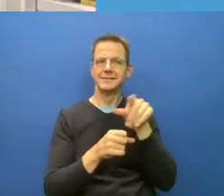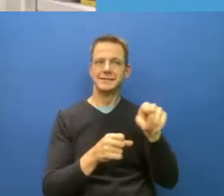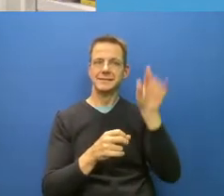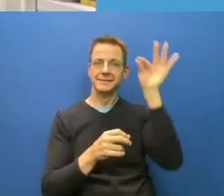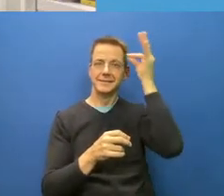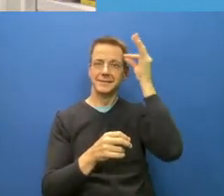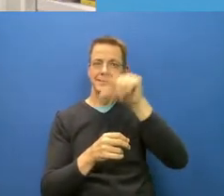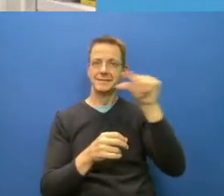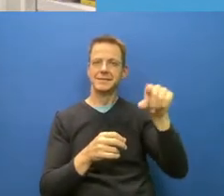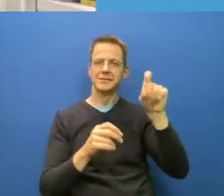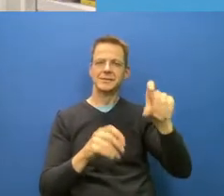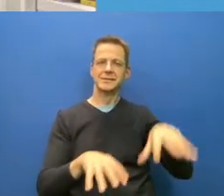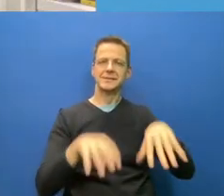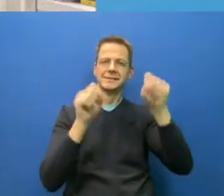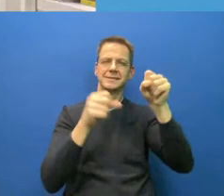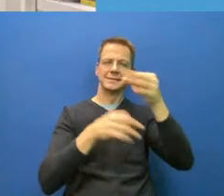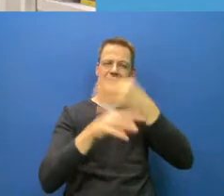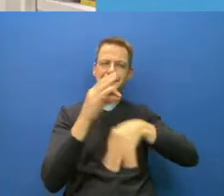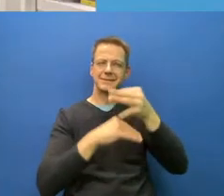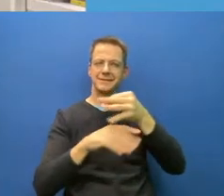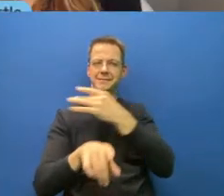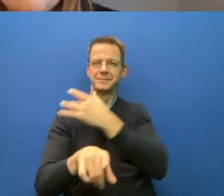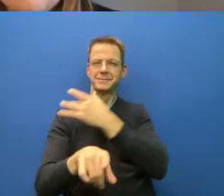that I suggest will be some of the lessons learned.